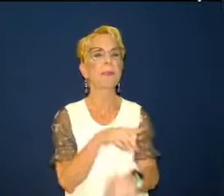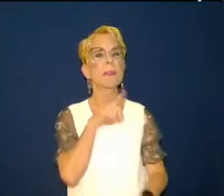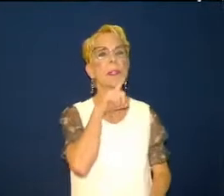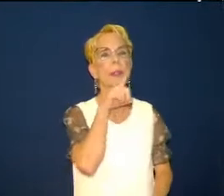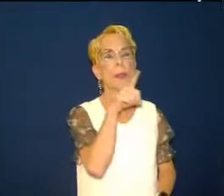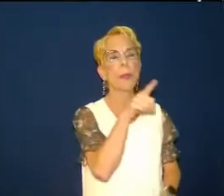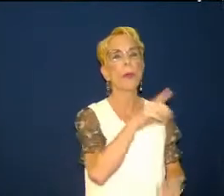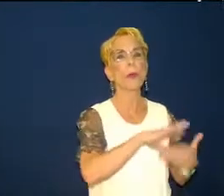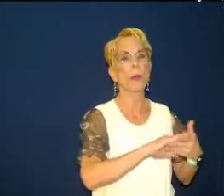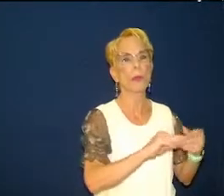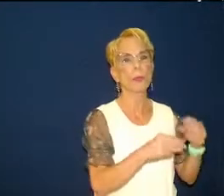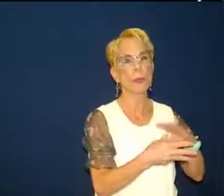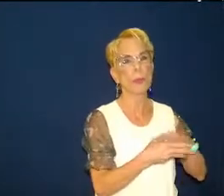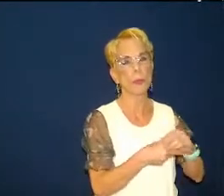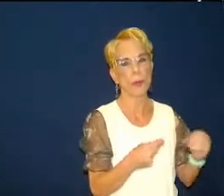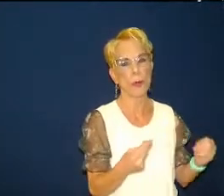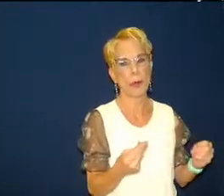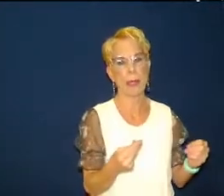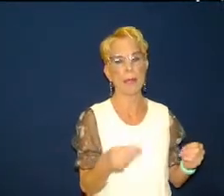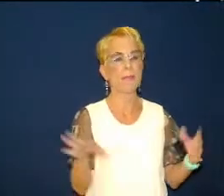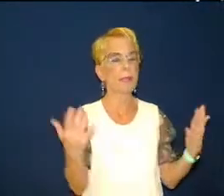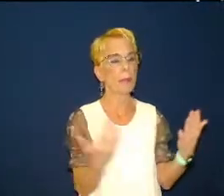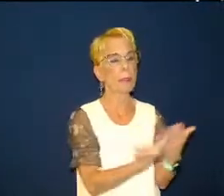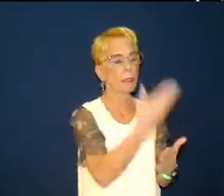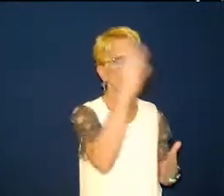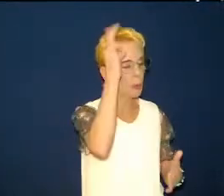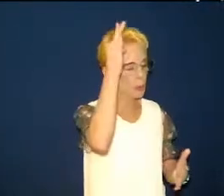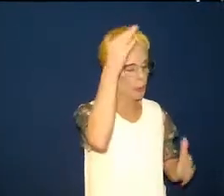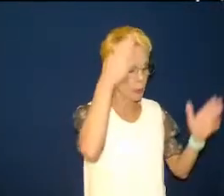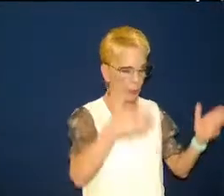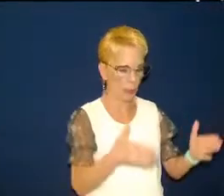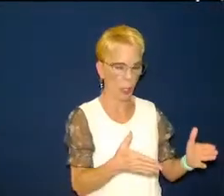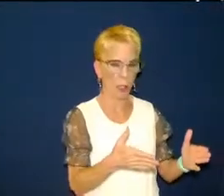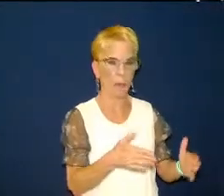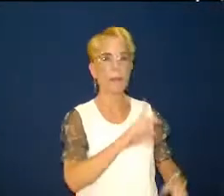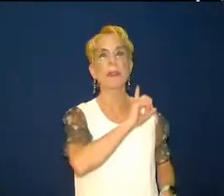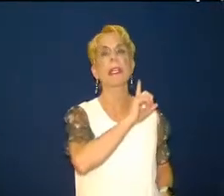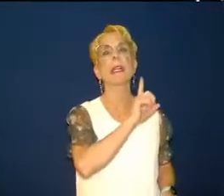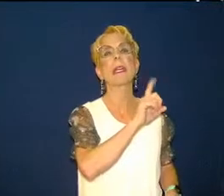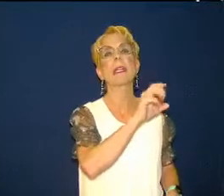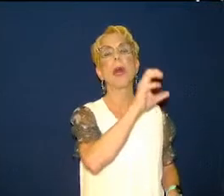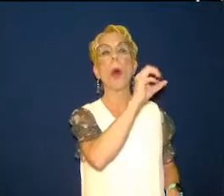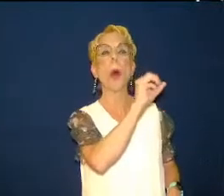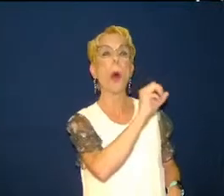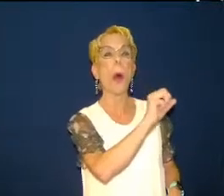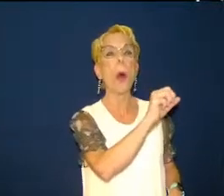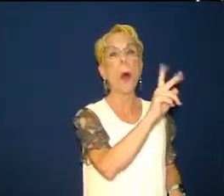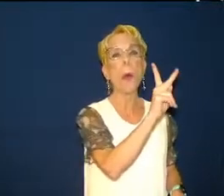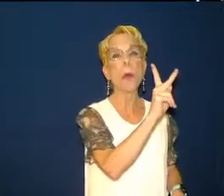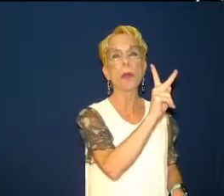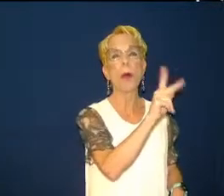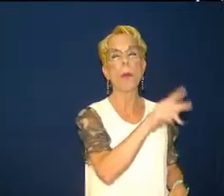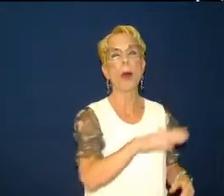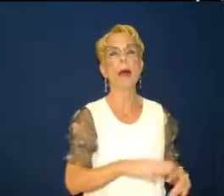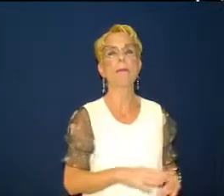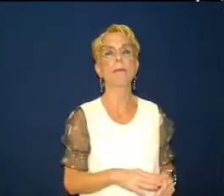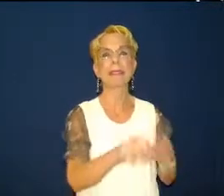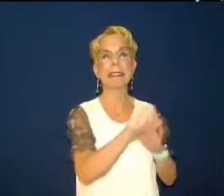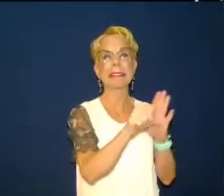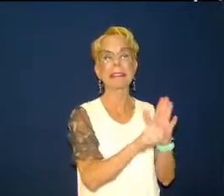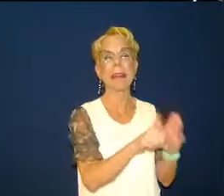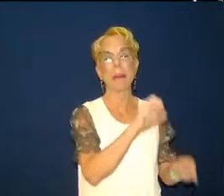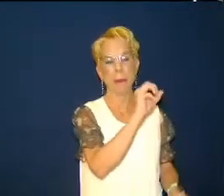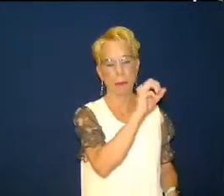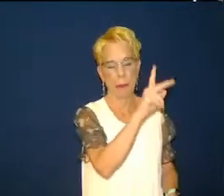new pastor that was called to a church in oklahoma and uh he he spent the first four days when he moved to that